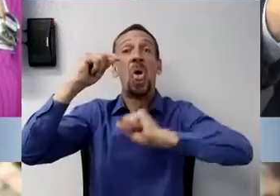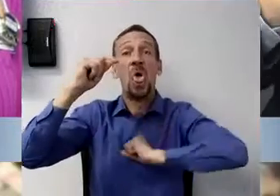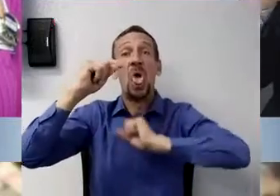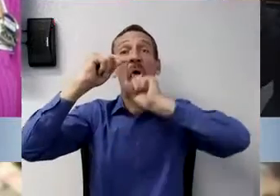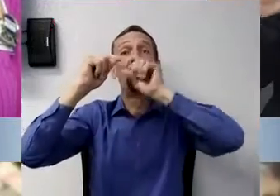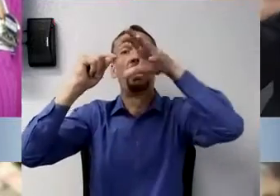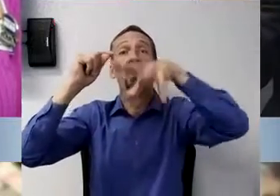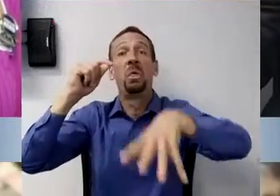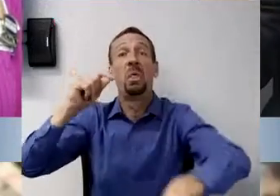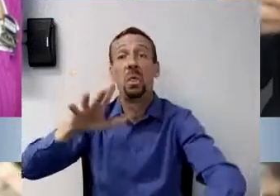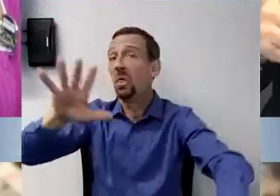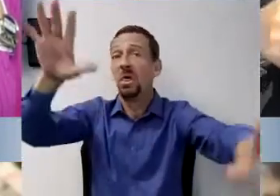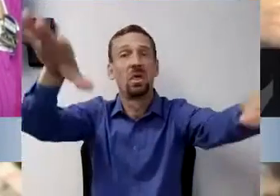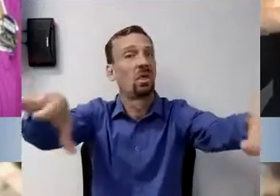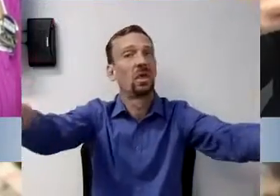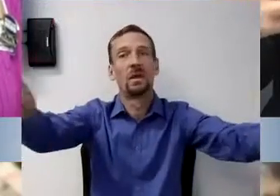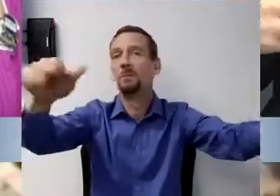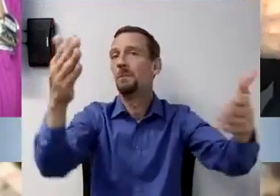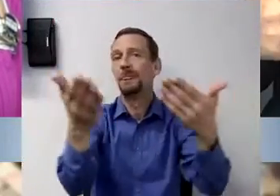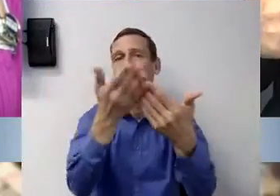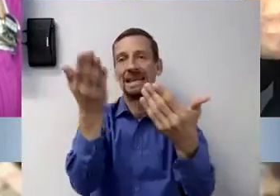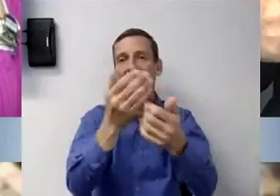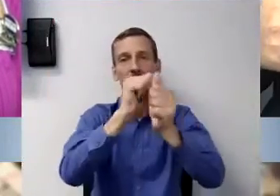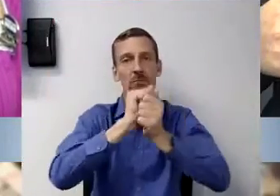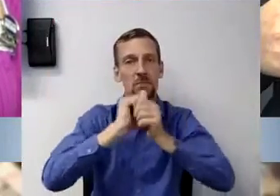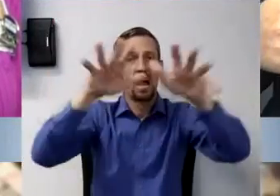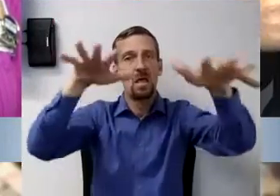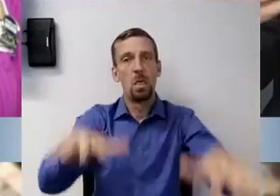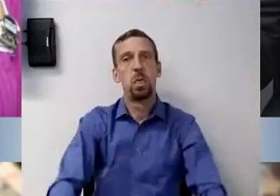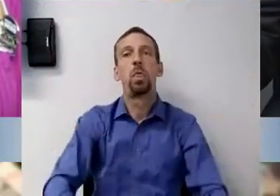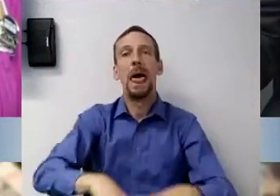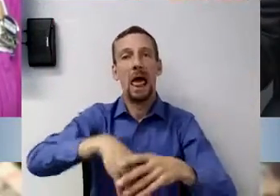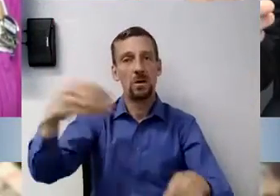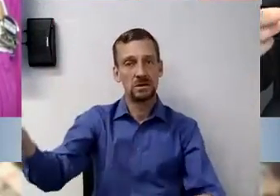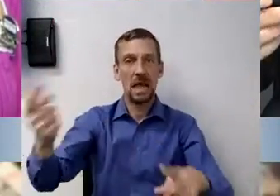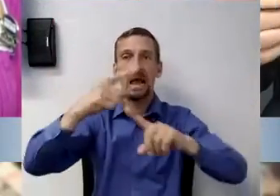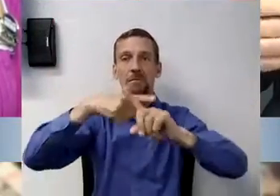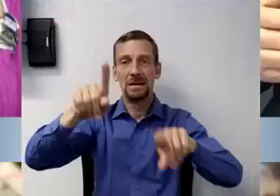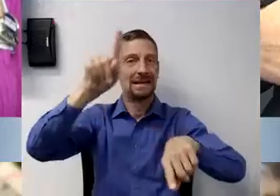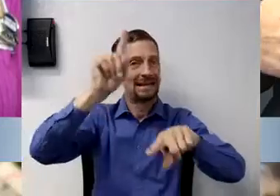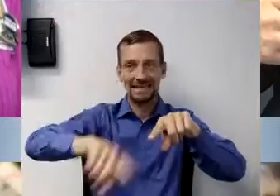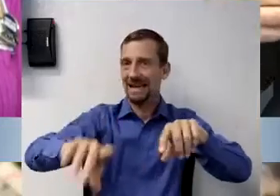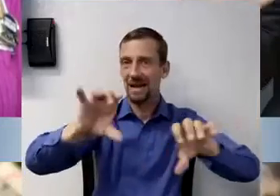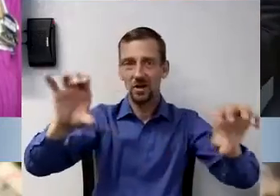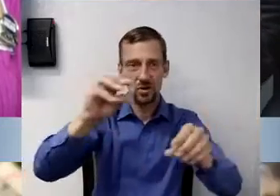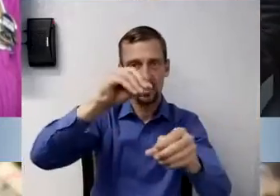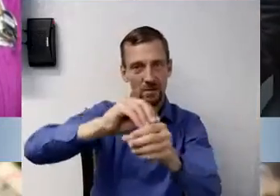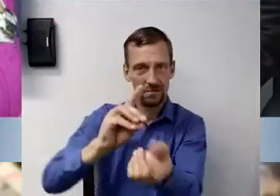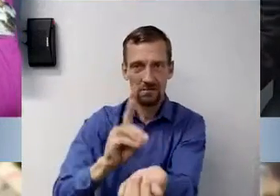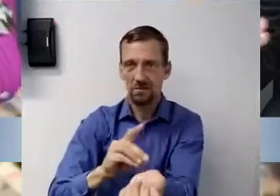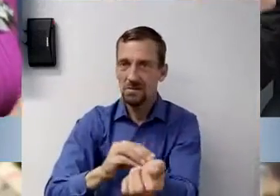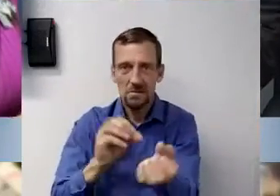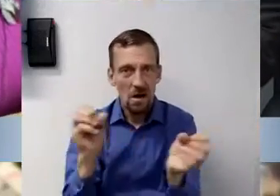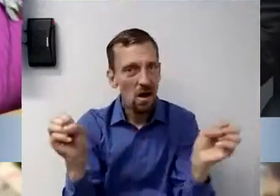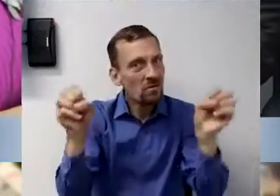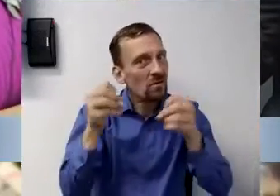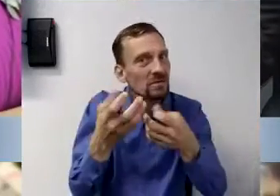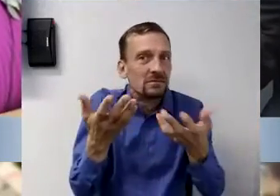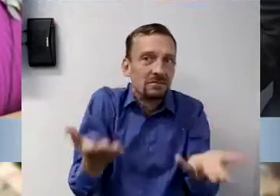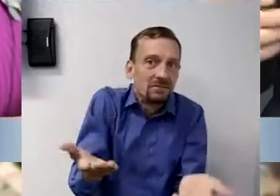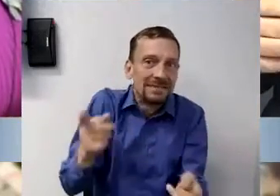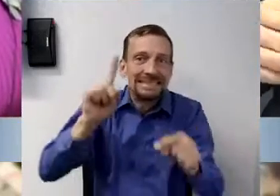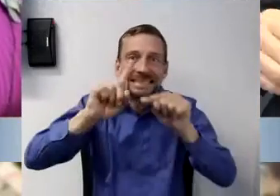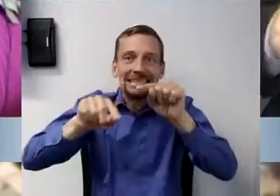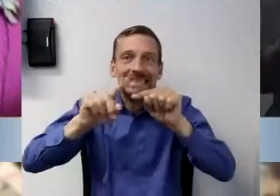exhausted out into the atmosphere and can't cause harm. Well, can't do that in the doctor's office or, um, you know, in a